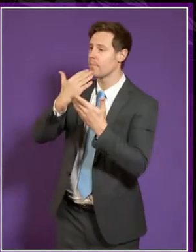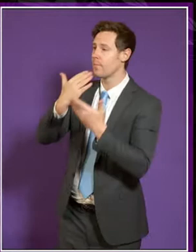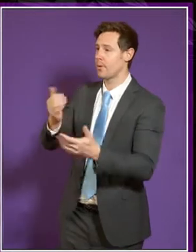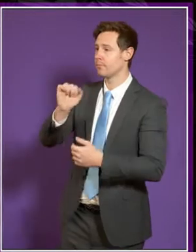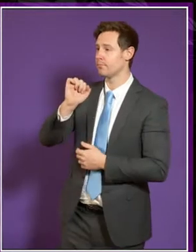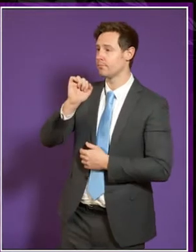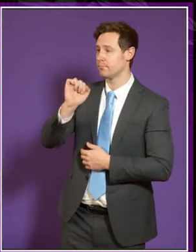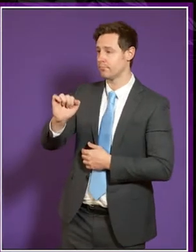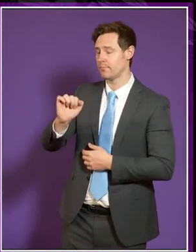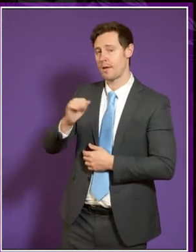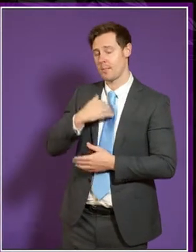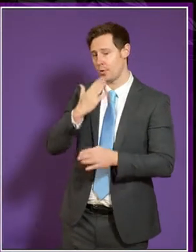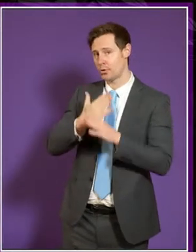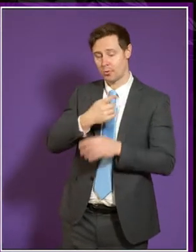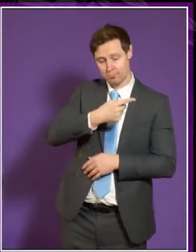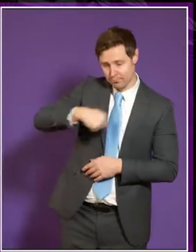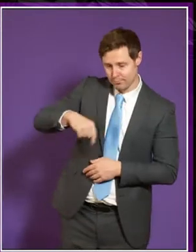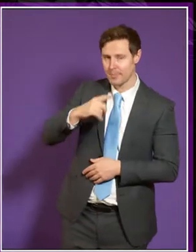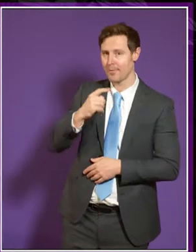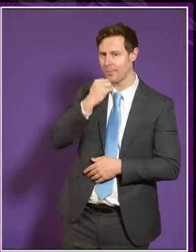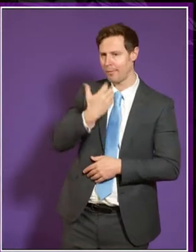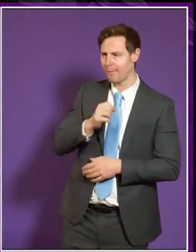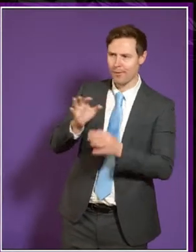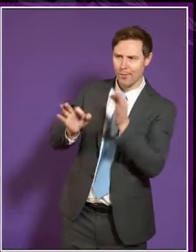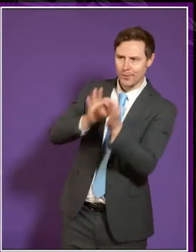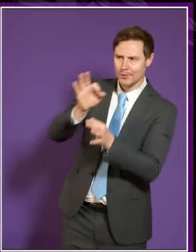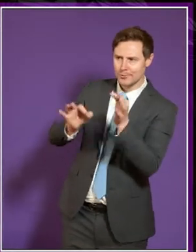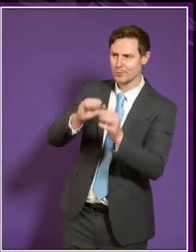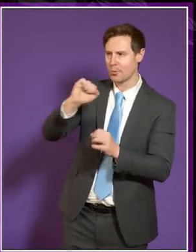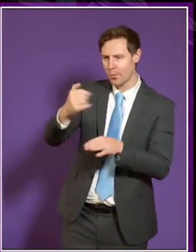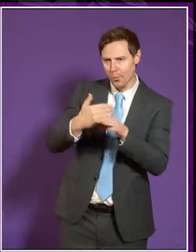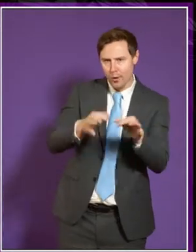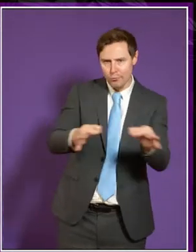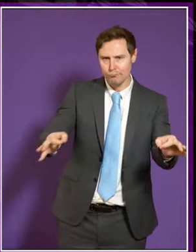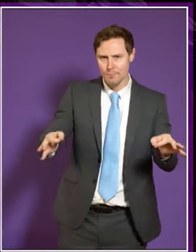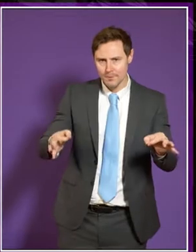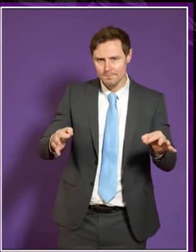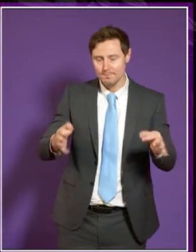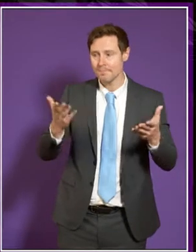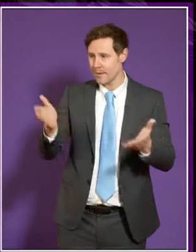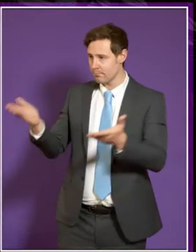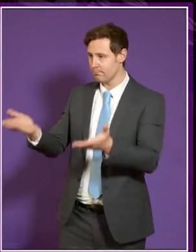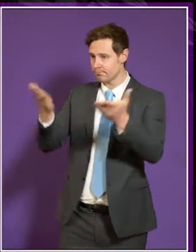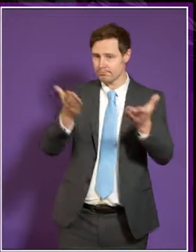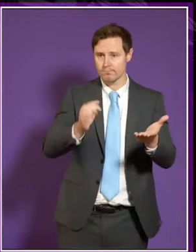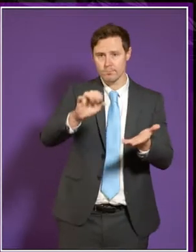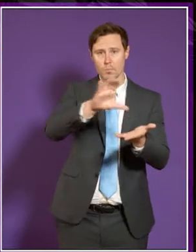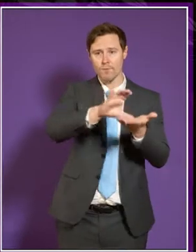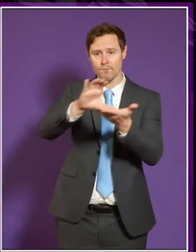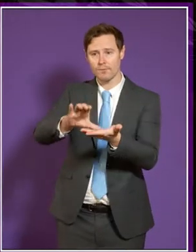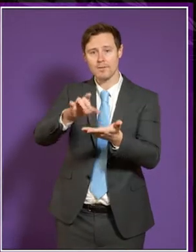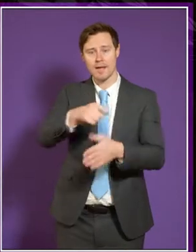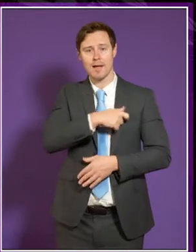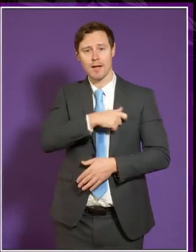that myself and my colleagues will come back to you with specific questions about your work and your remit. And then if I can turn to the Funding Council, thanks again for coming.